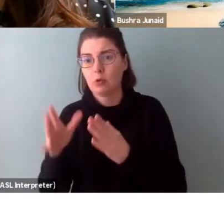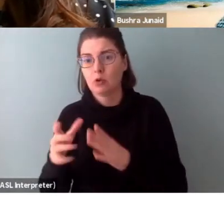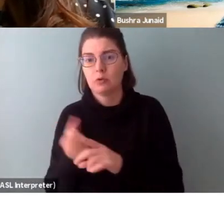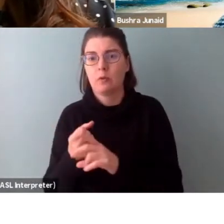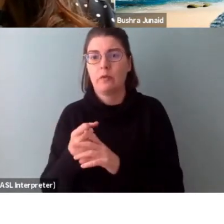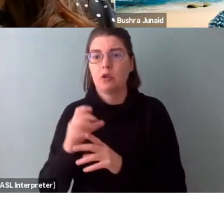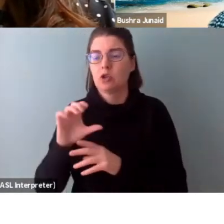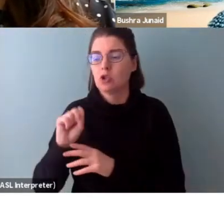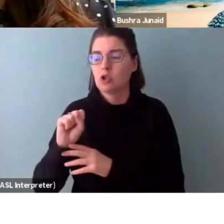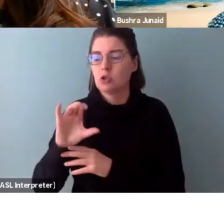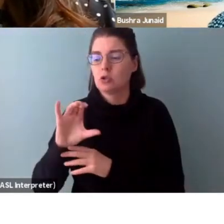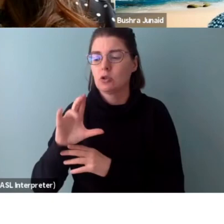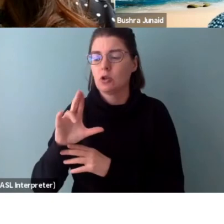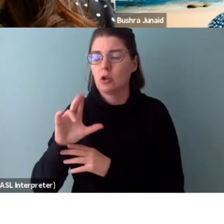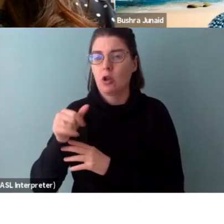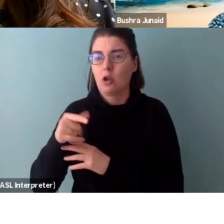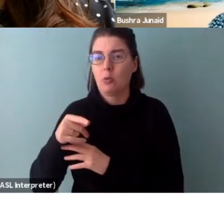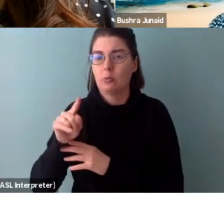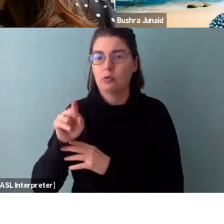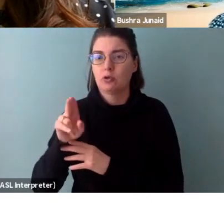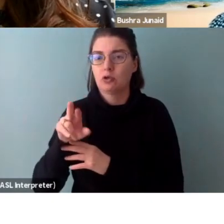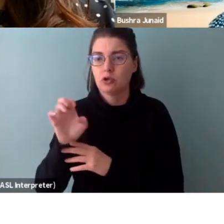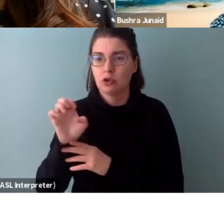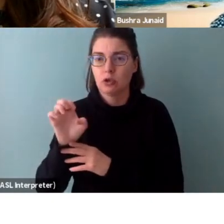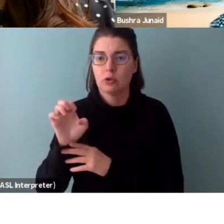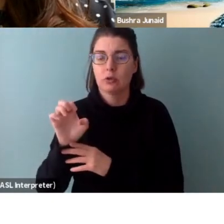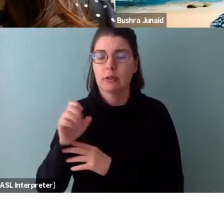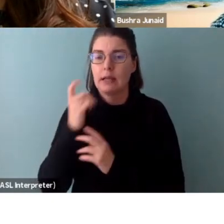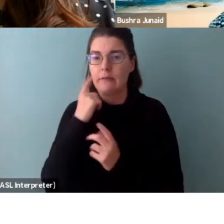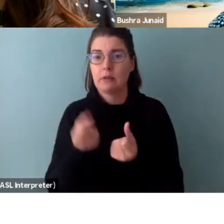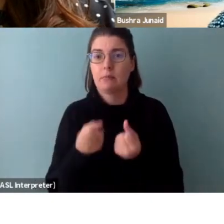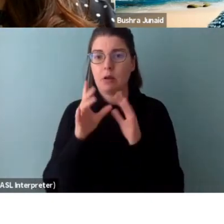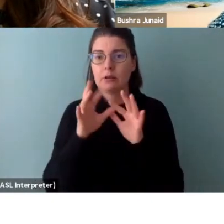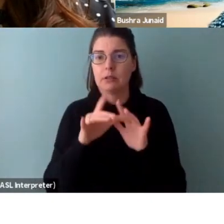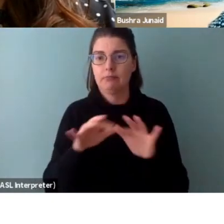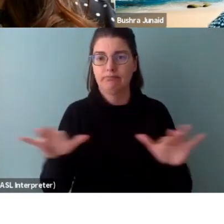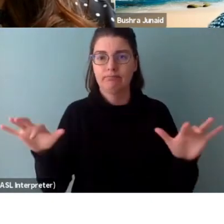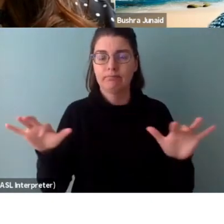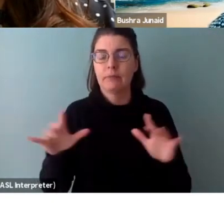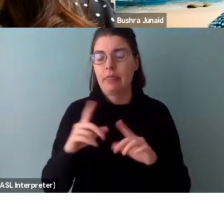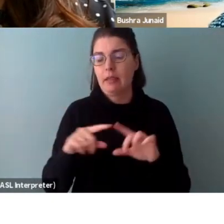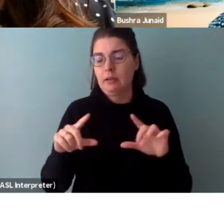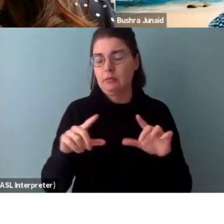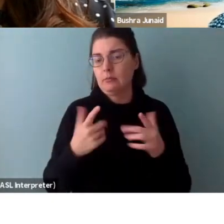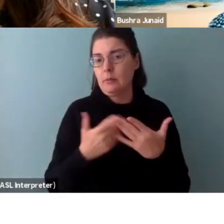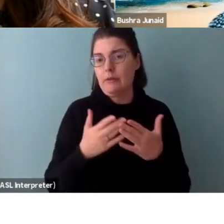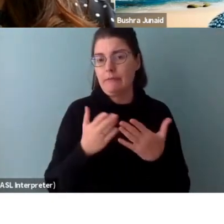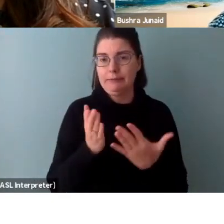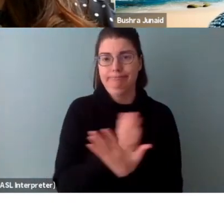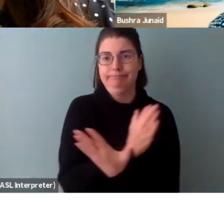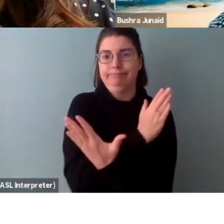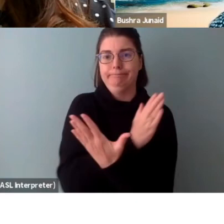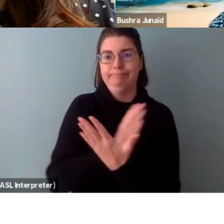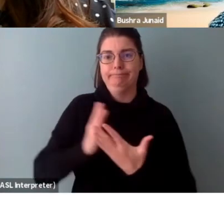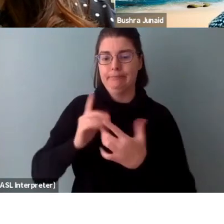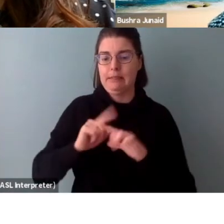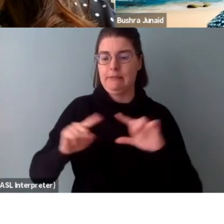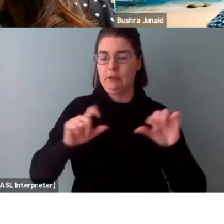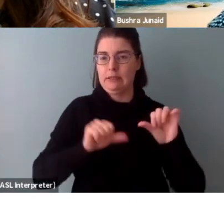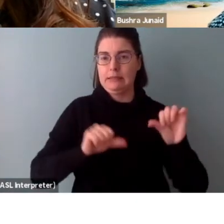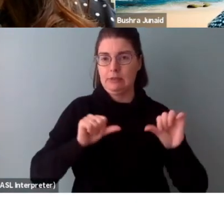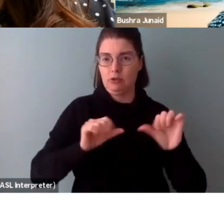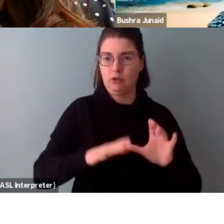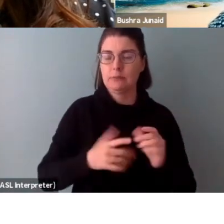sculptural practice. If you're, if it's a multidisciplinary program, then the assessor, you might have a range of assessors, you might have,